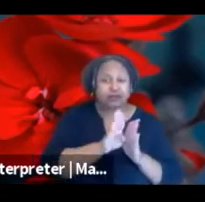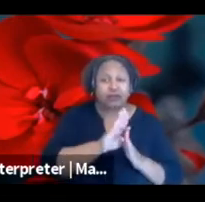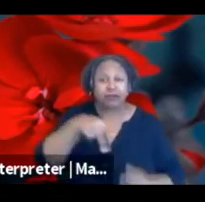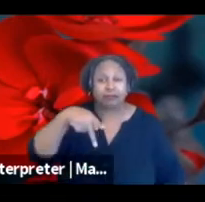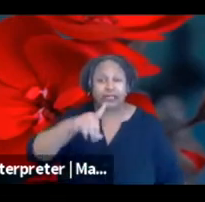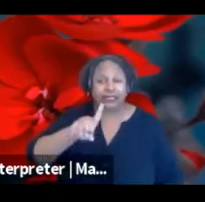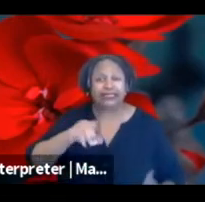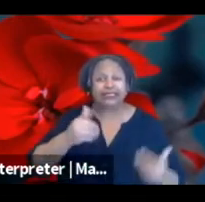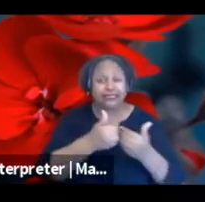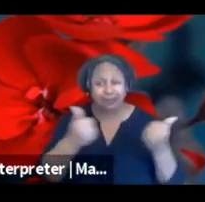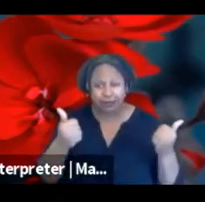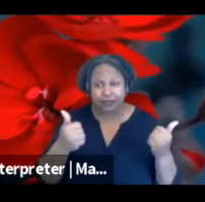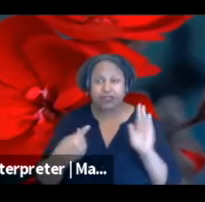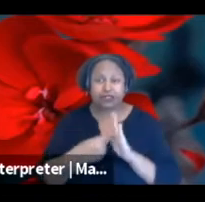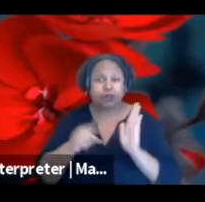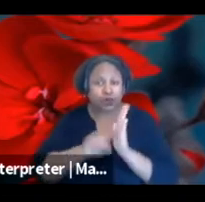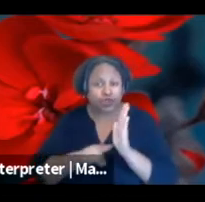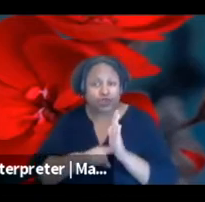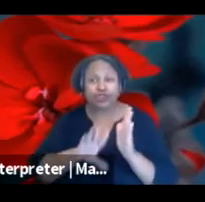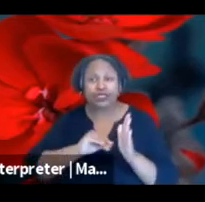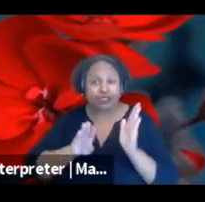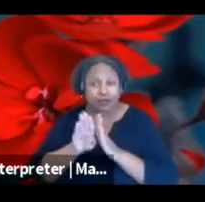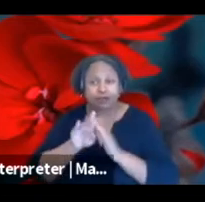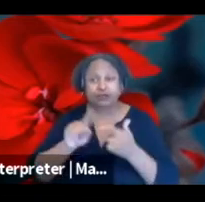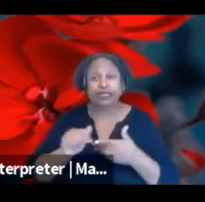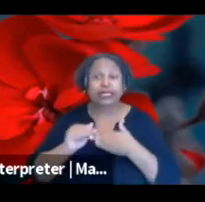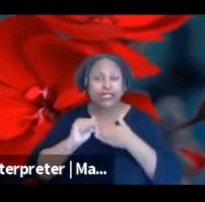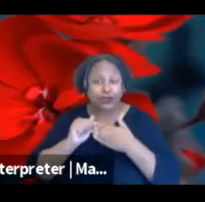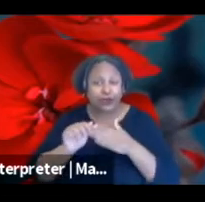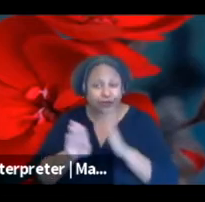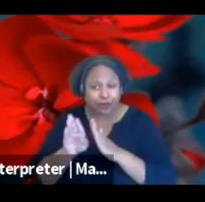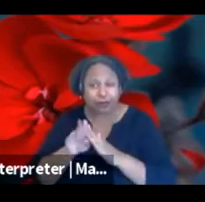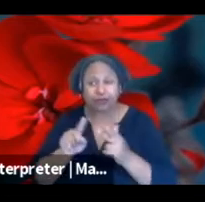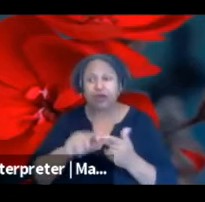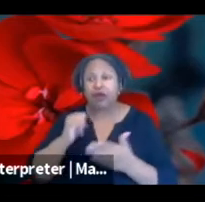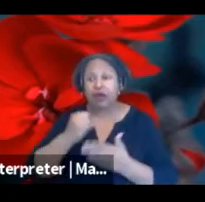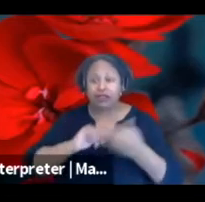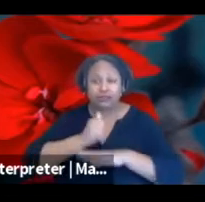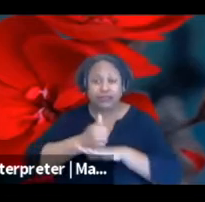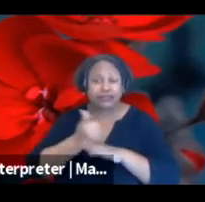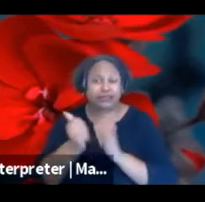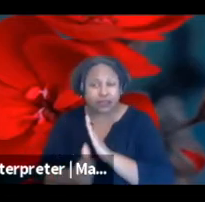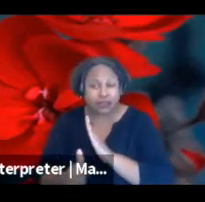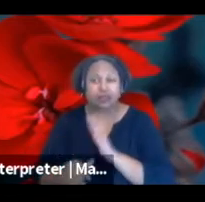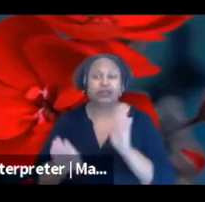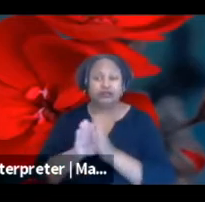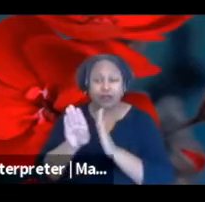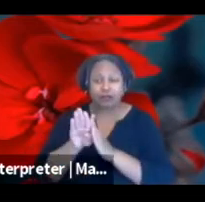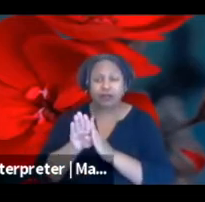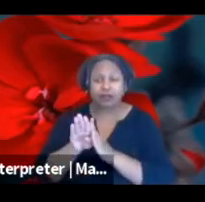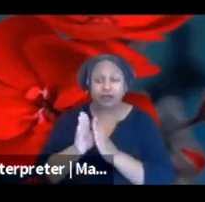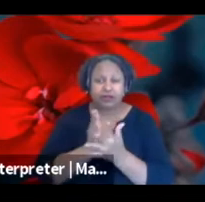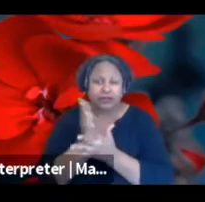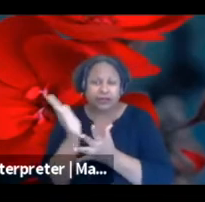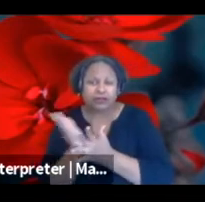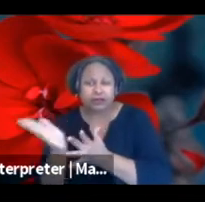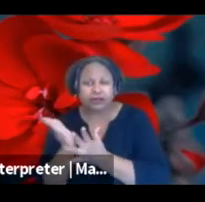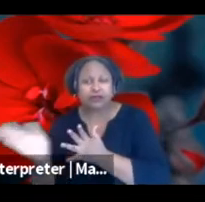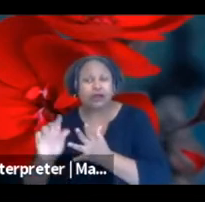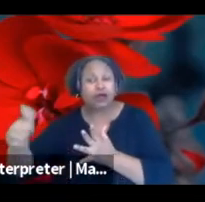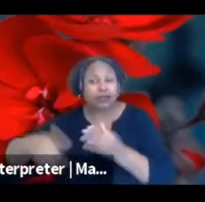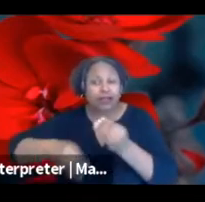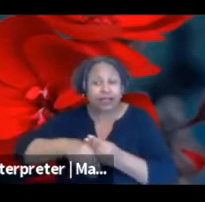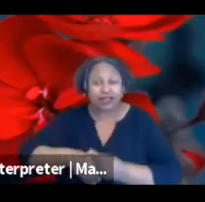included things like research and development, leadership development, and arts-based skill development. However, most of